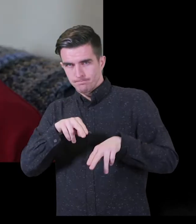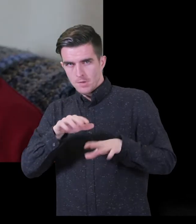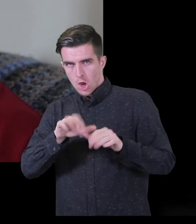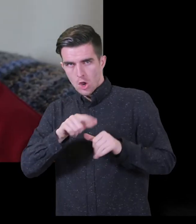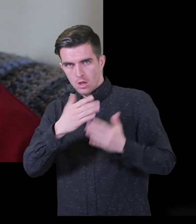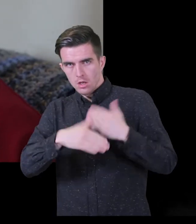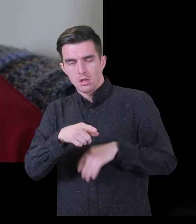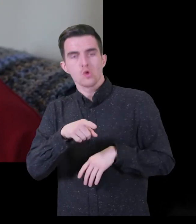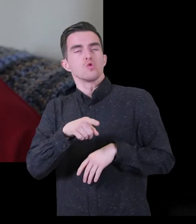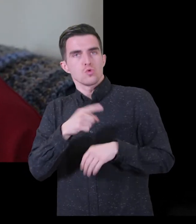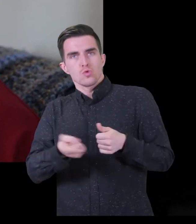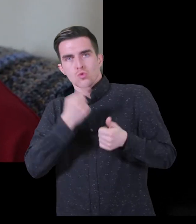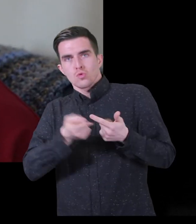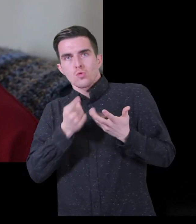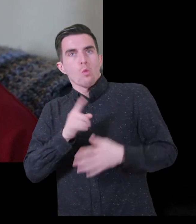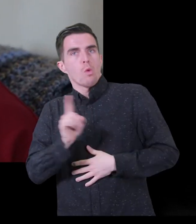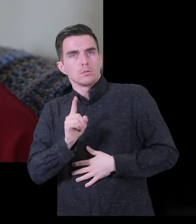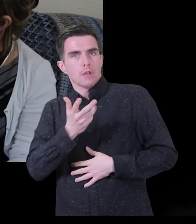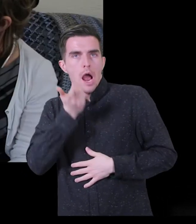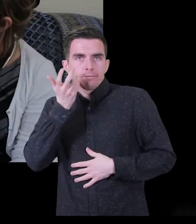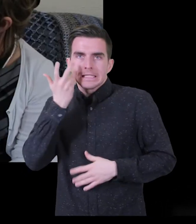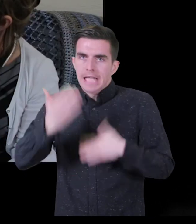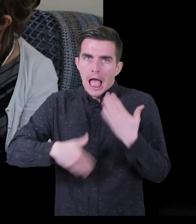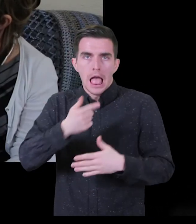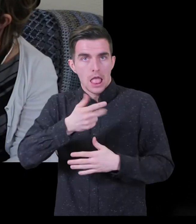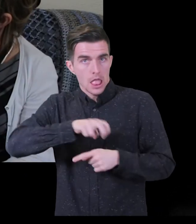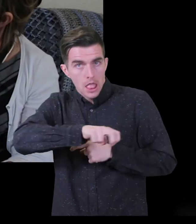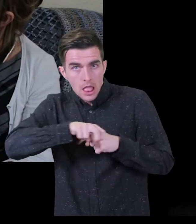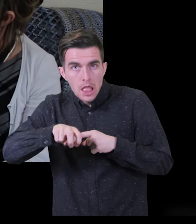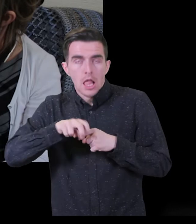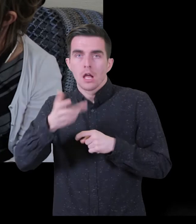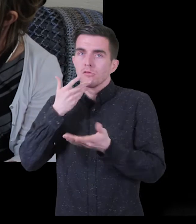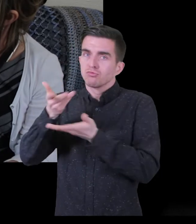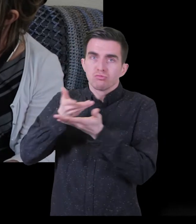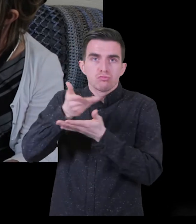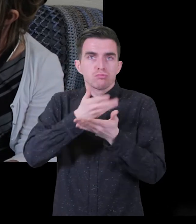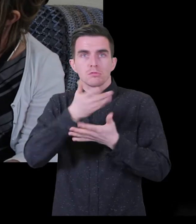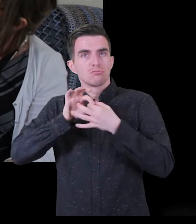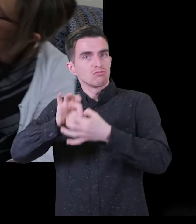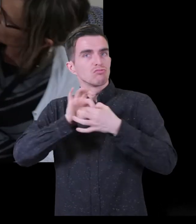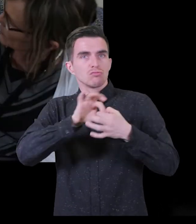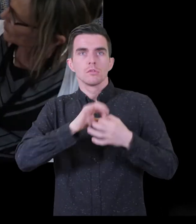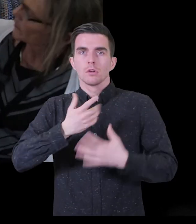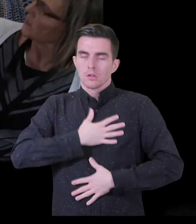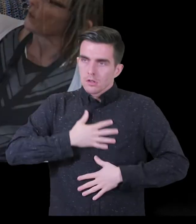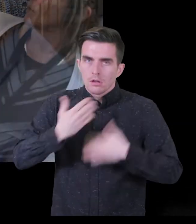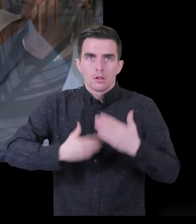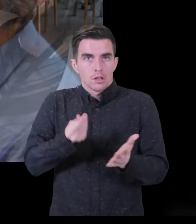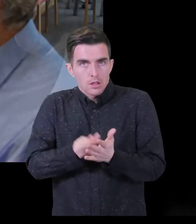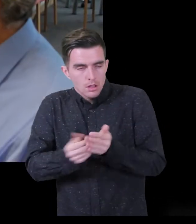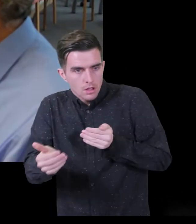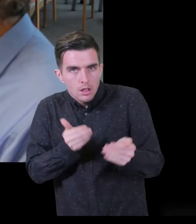sensory loss on all aspects of your daily life, physically, socially, emotionally and financially.